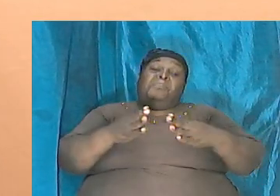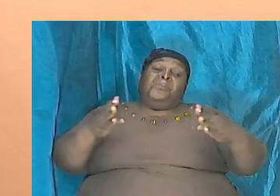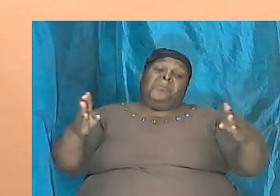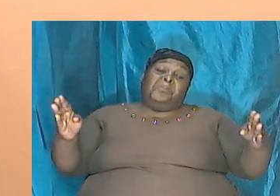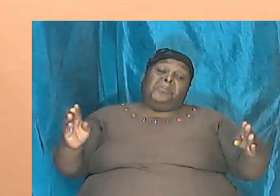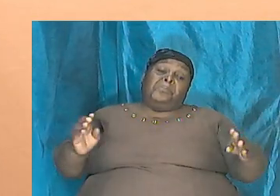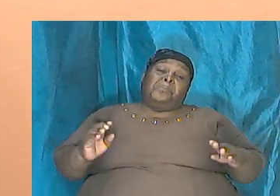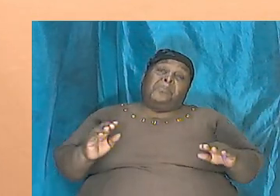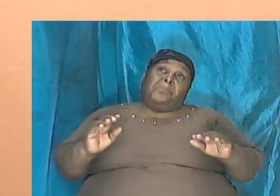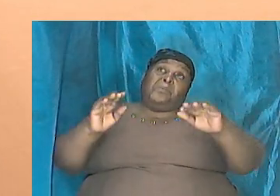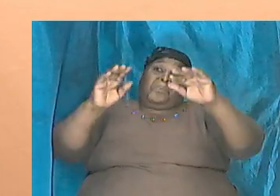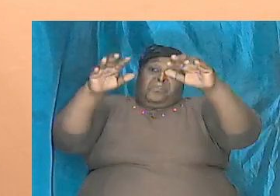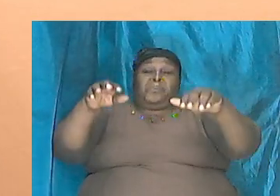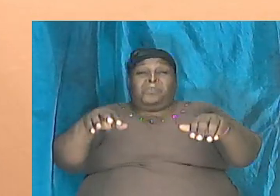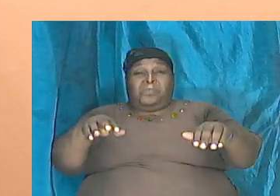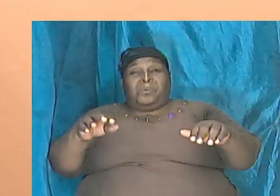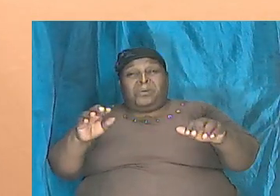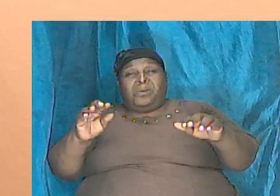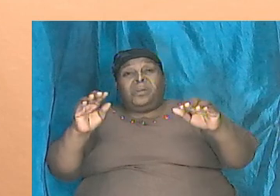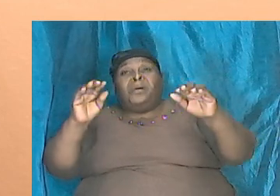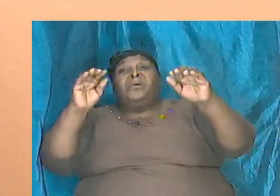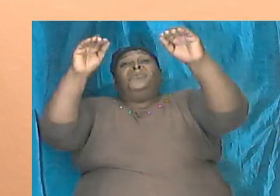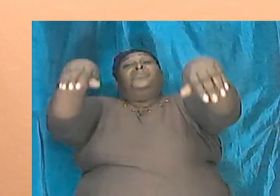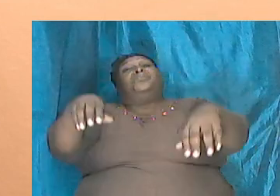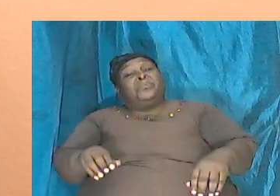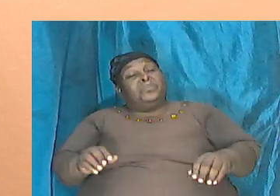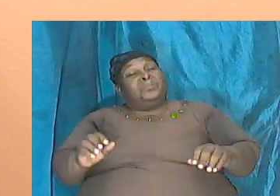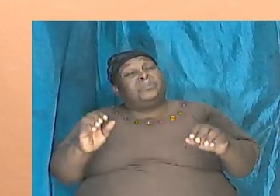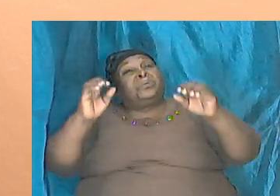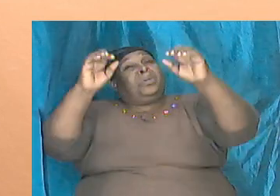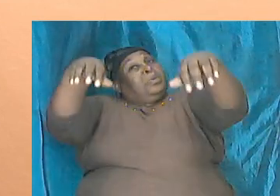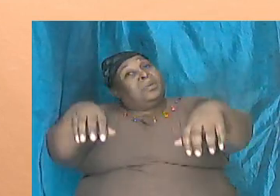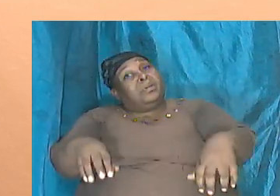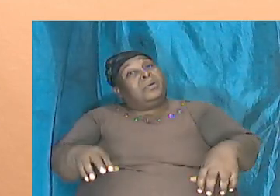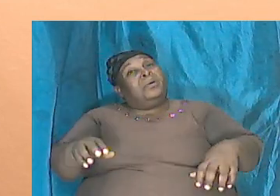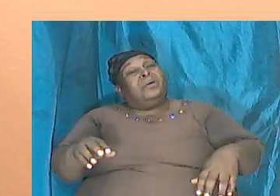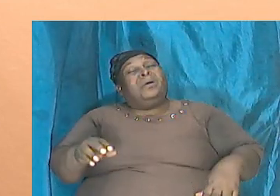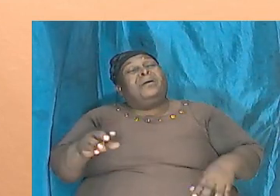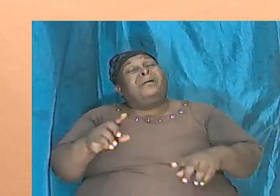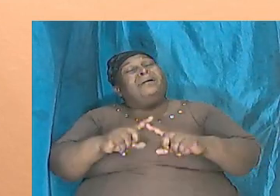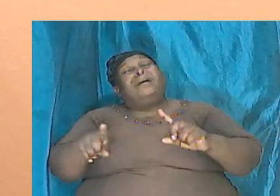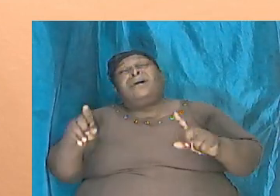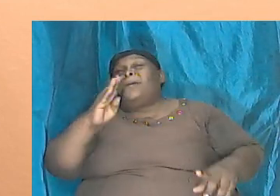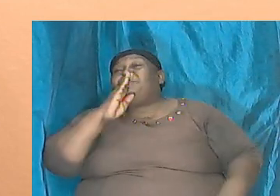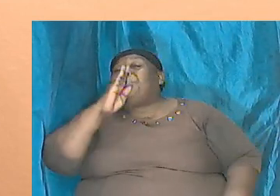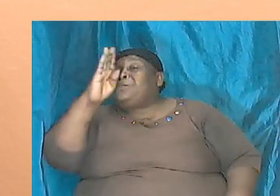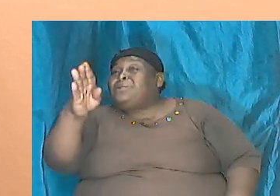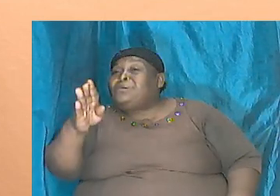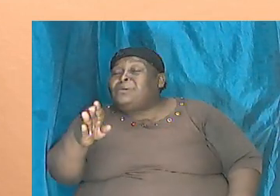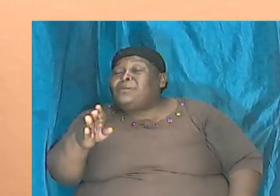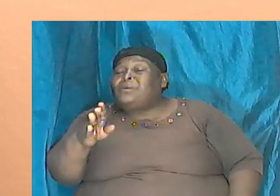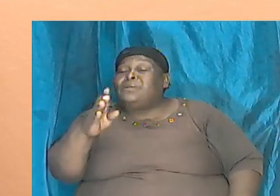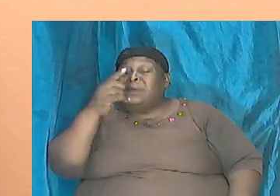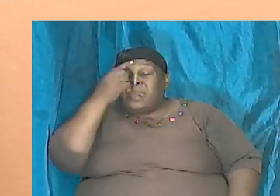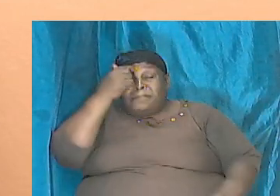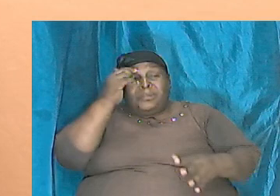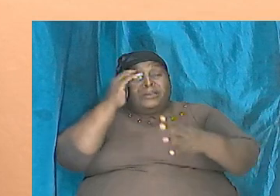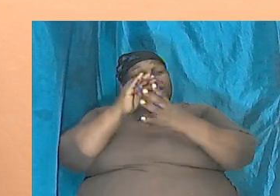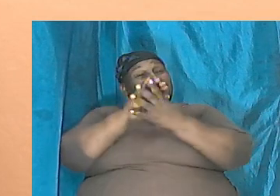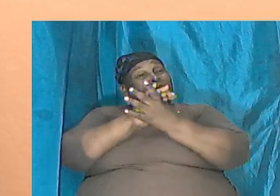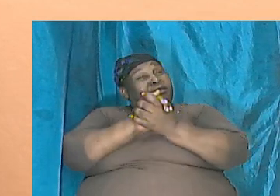you see the baby kangaroo you cannot believe that that baby can become so